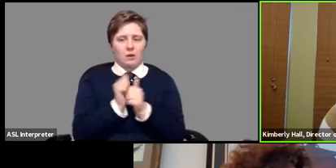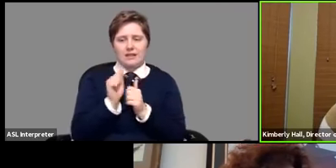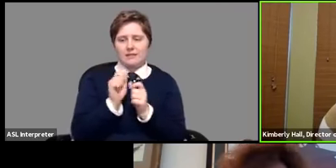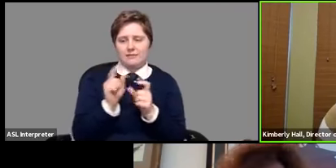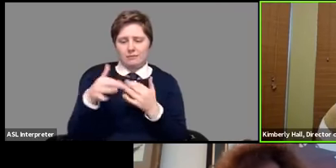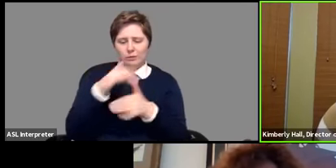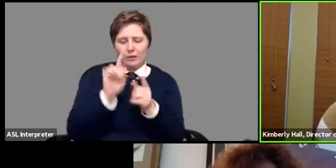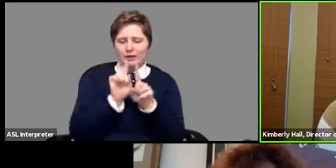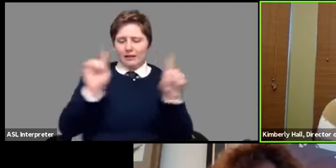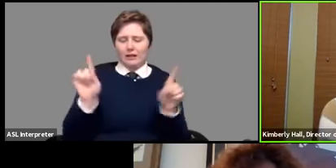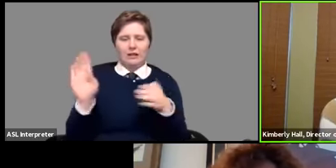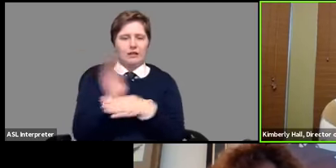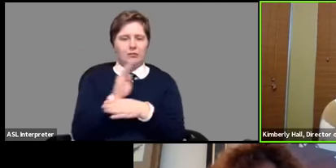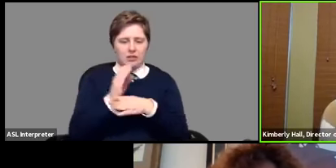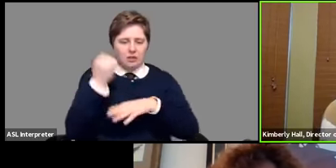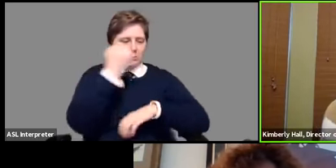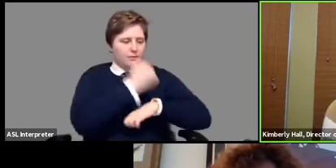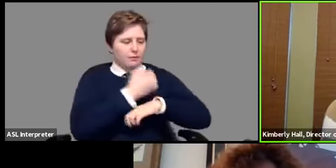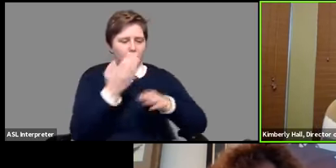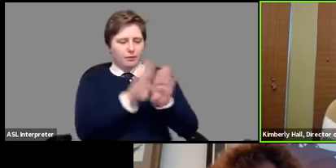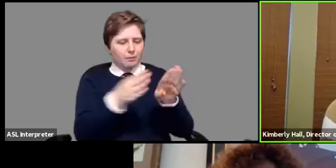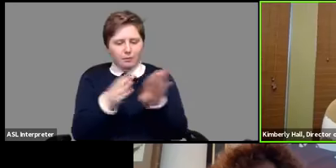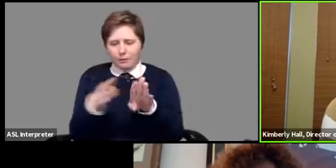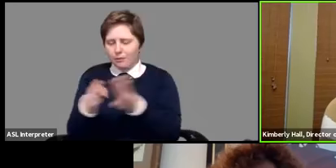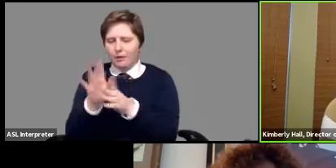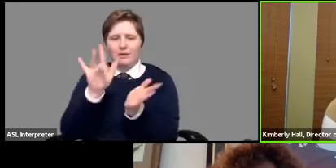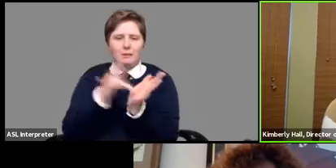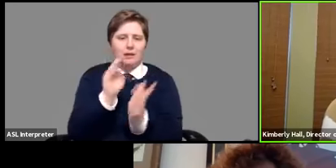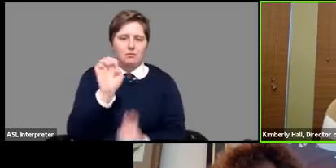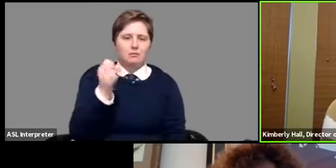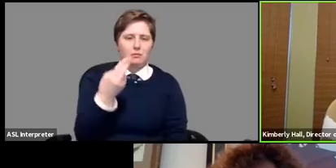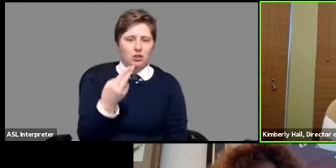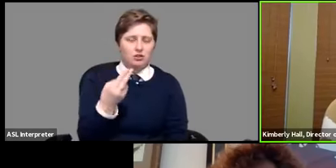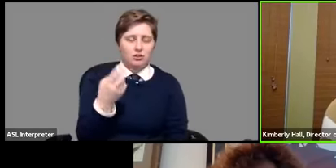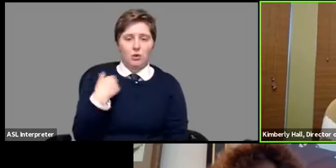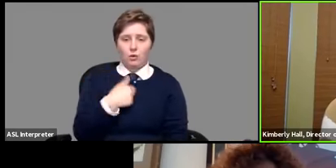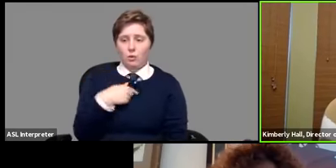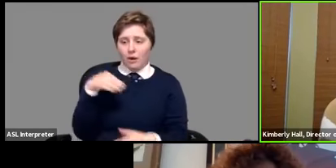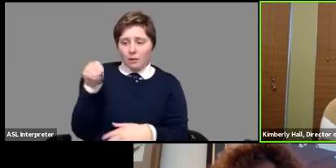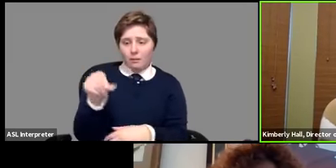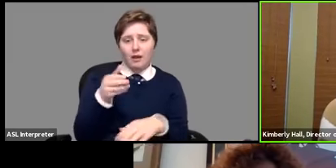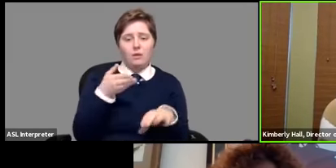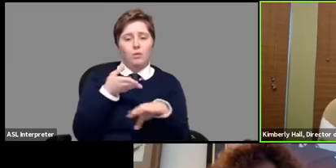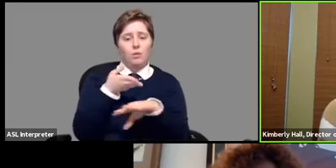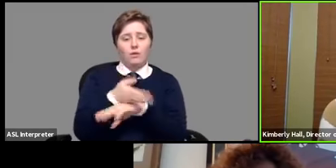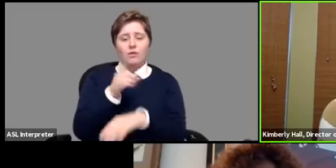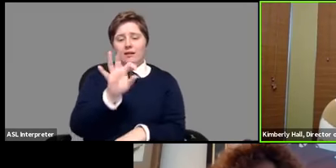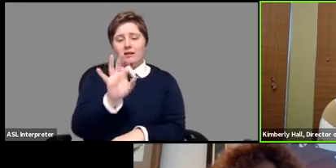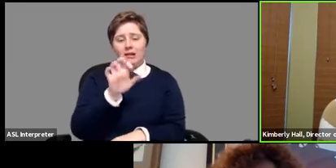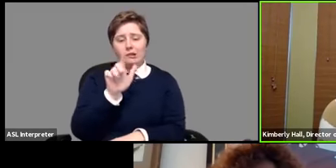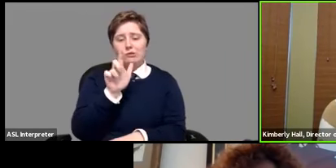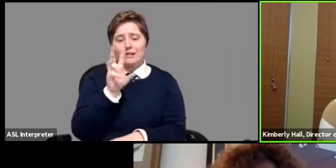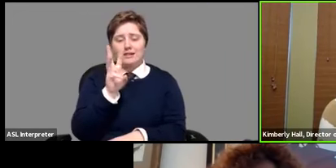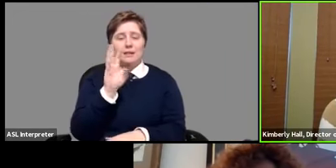and business closures in mid-march we have paid out over 926 million dollars in